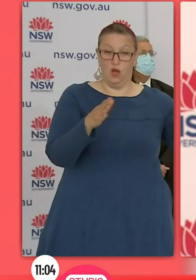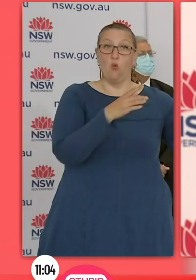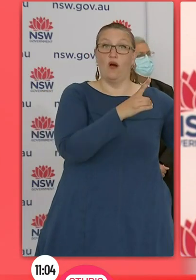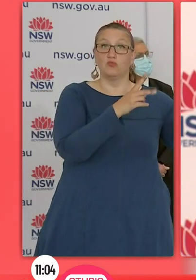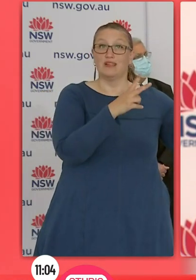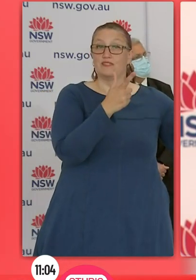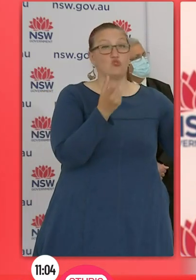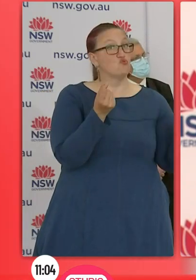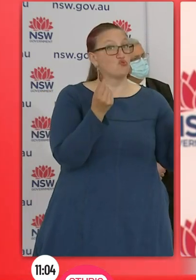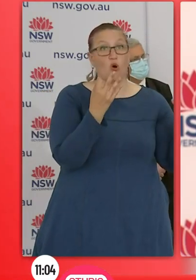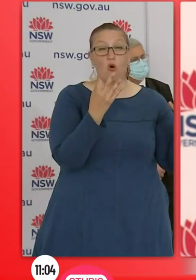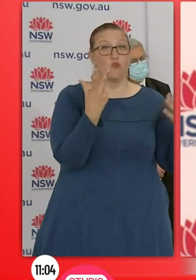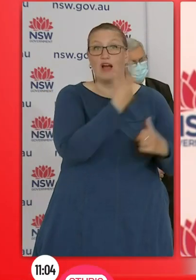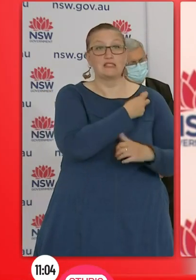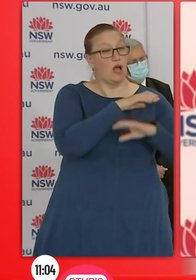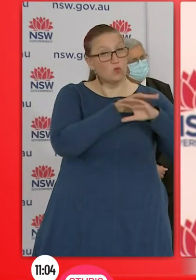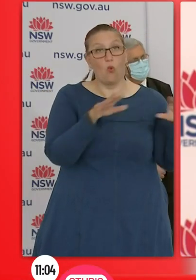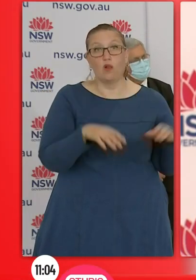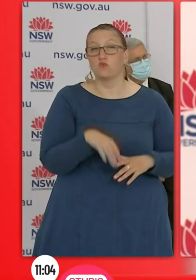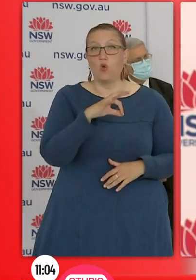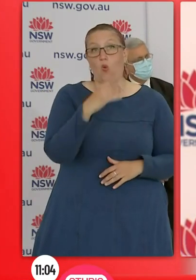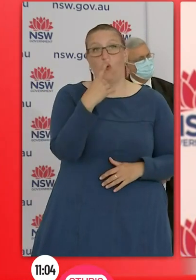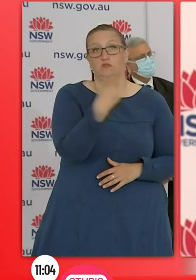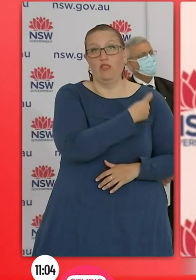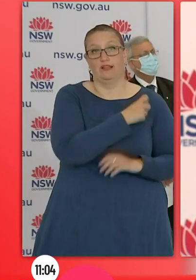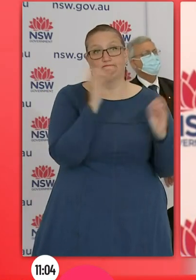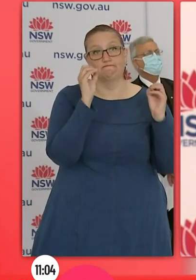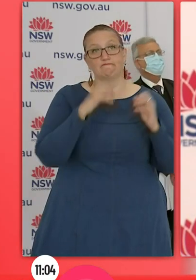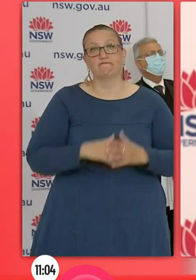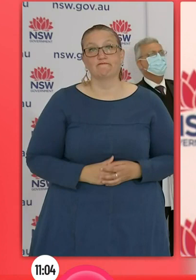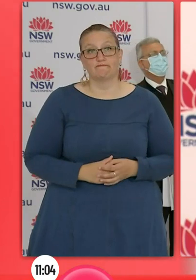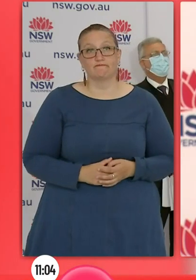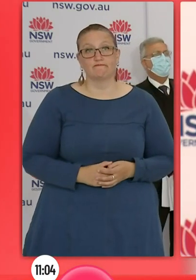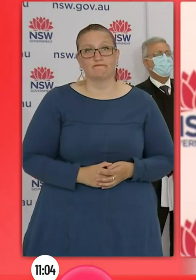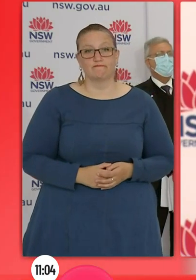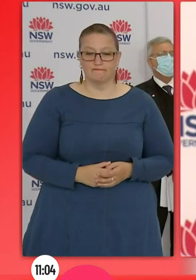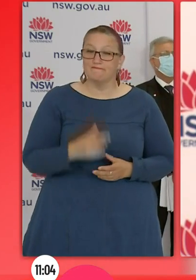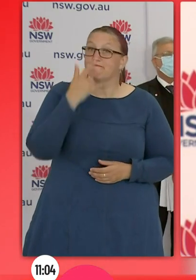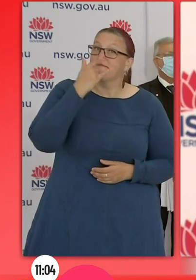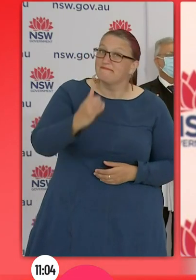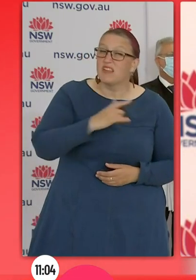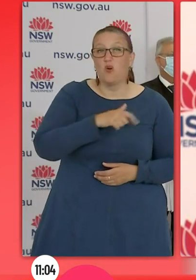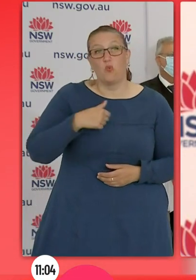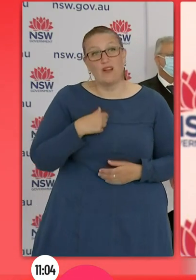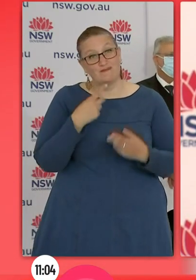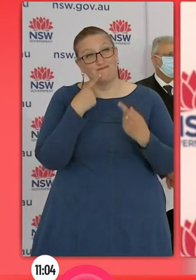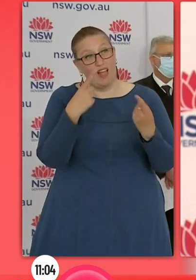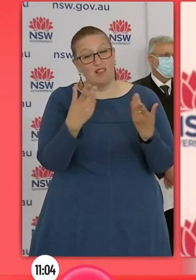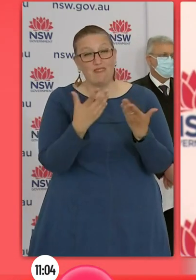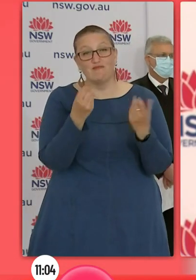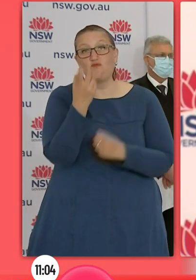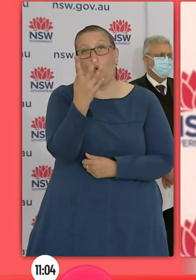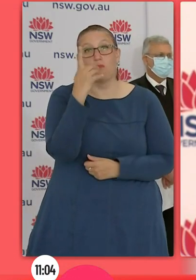not vaccinated. As the Premier said, sadly we report the deaths of four people